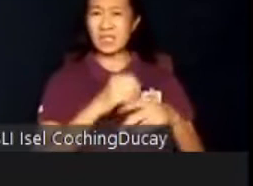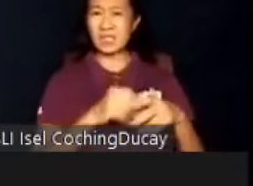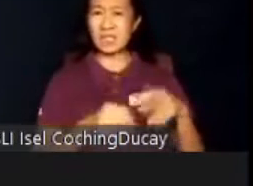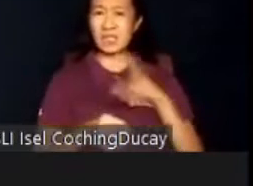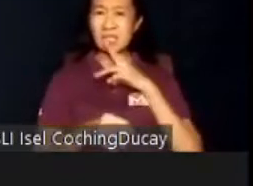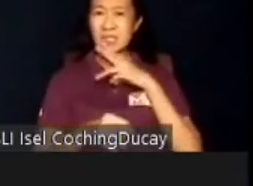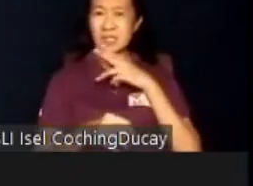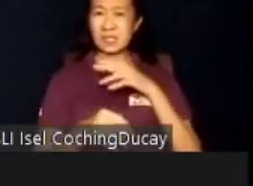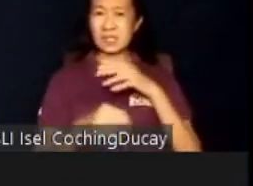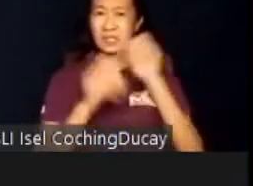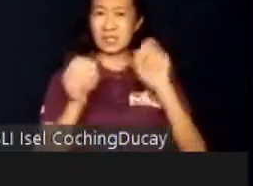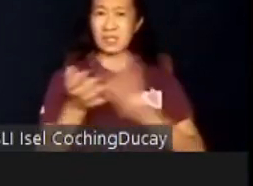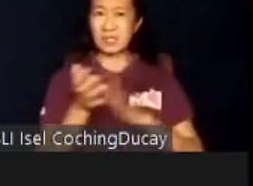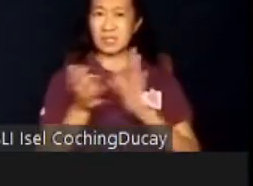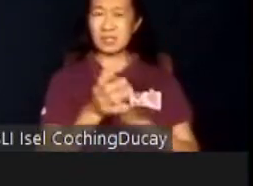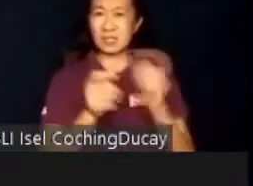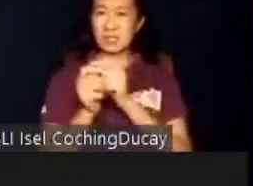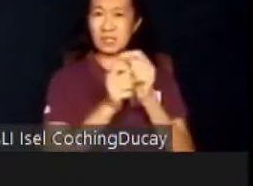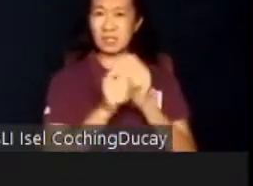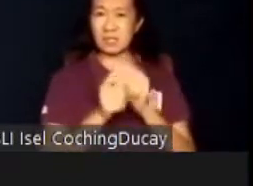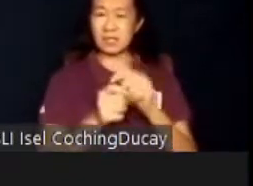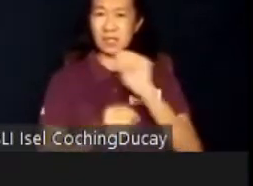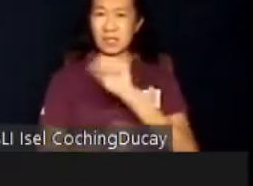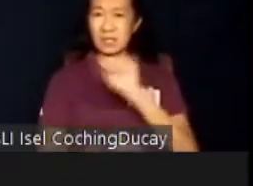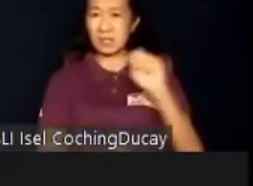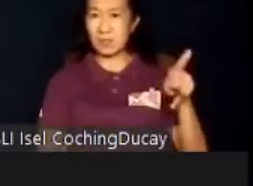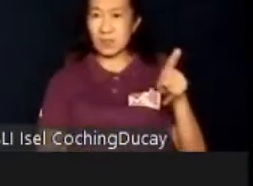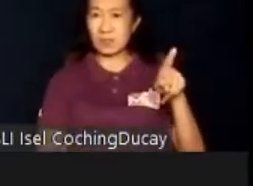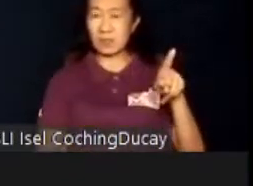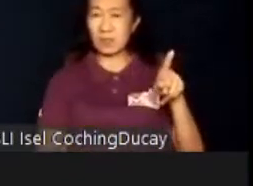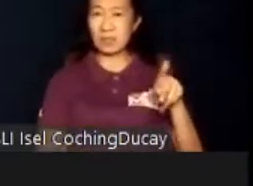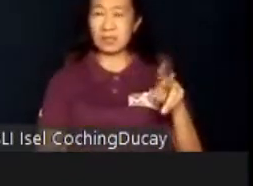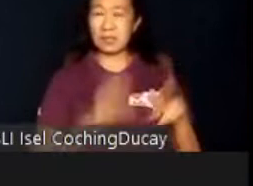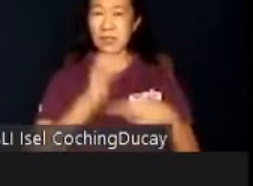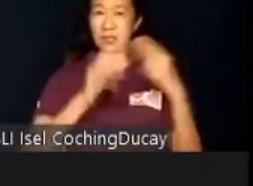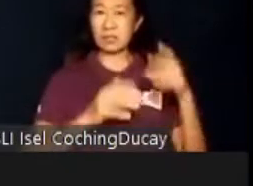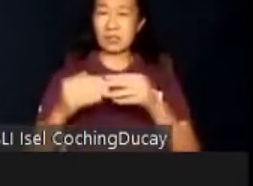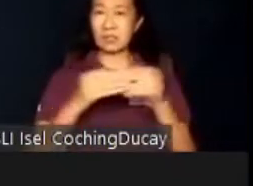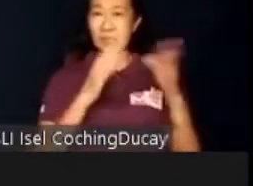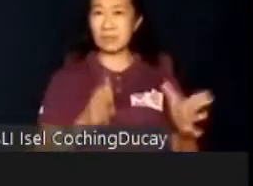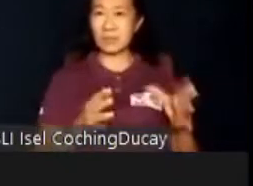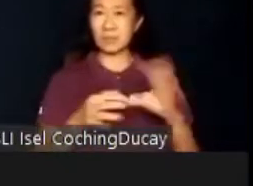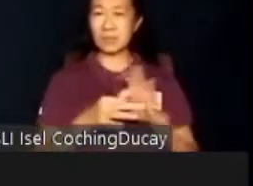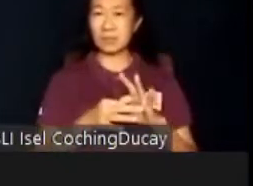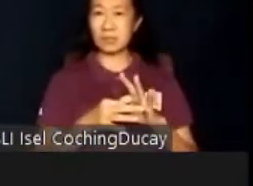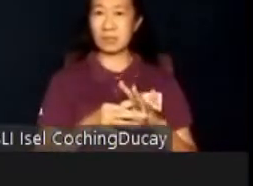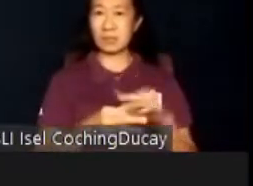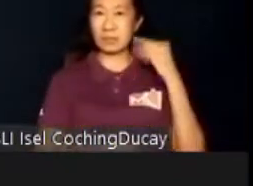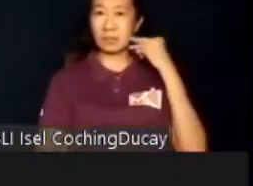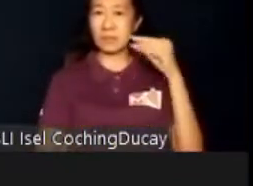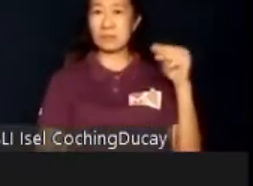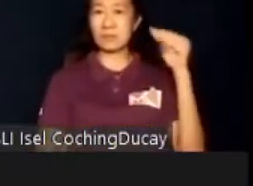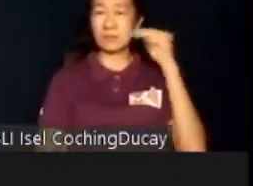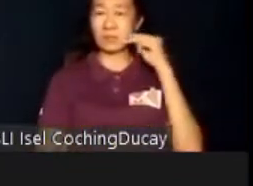schools. Together with the Autism Society Philippines, under the leadership of the Ms. Mona Veluz